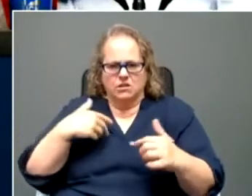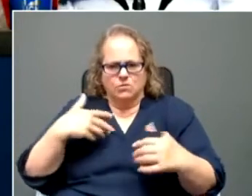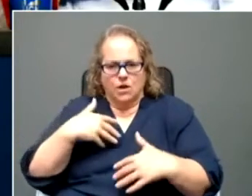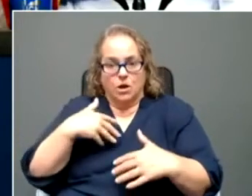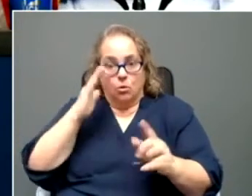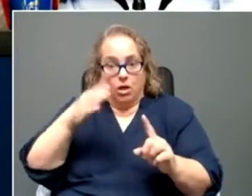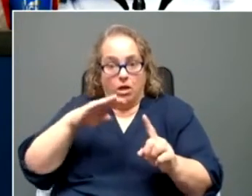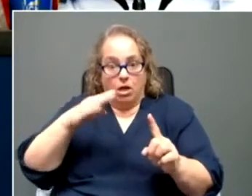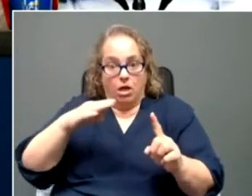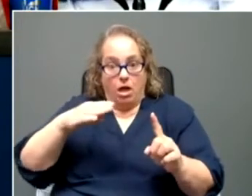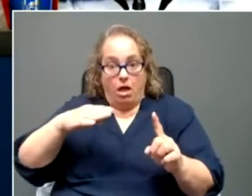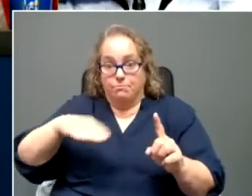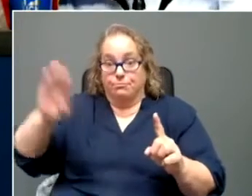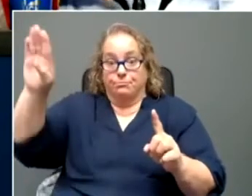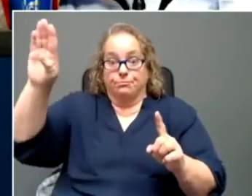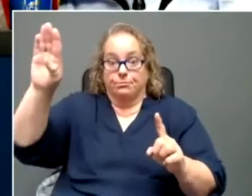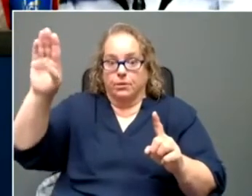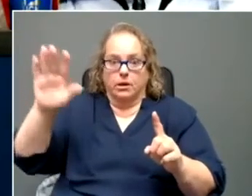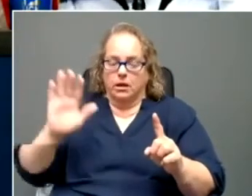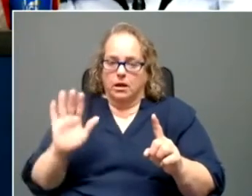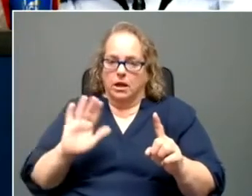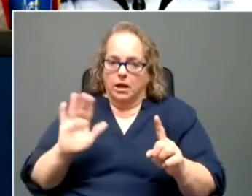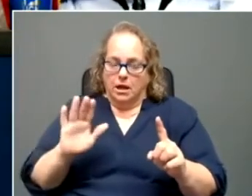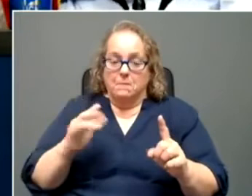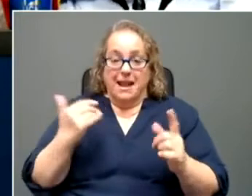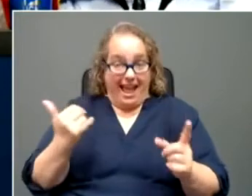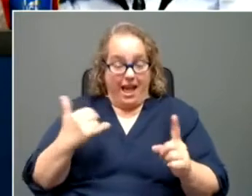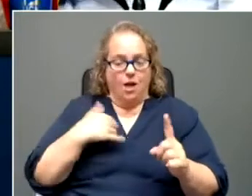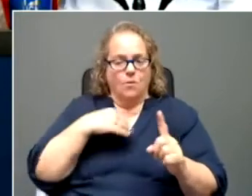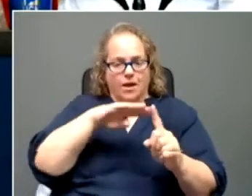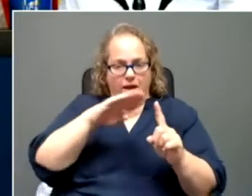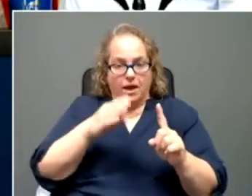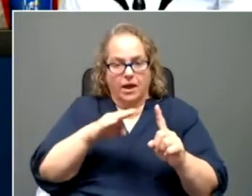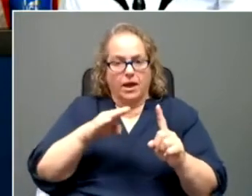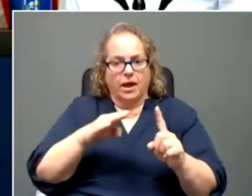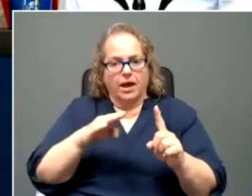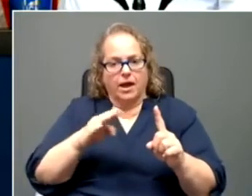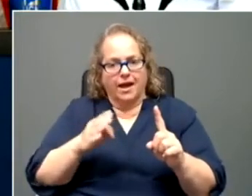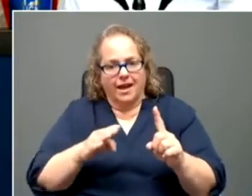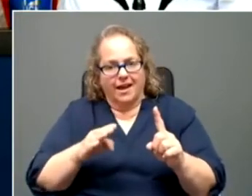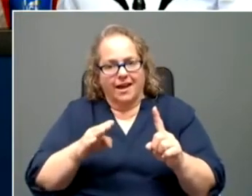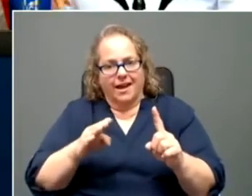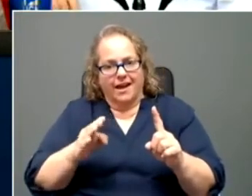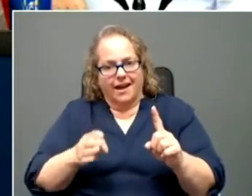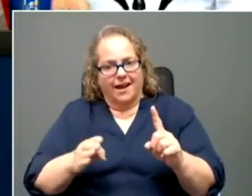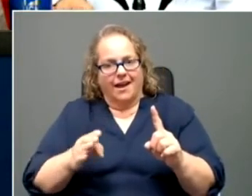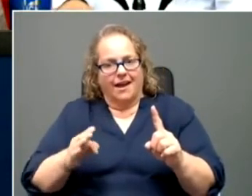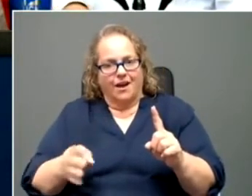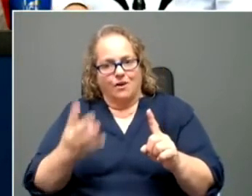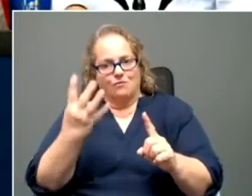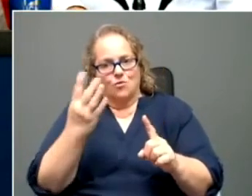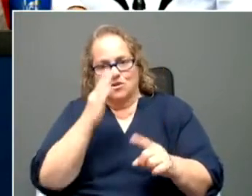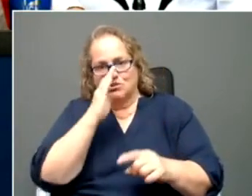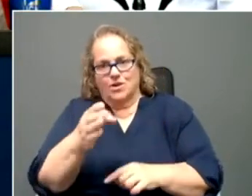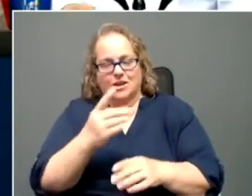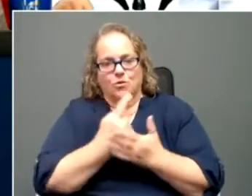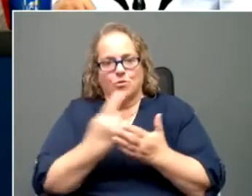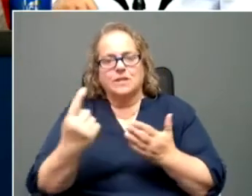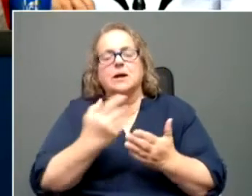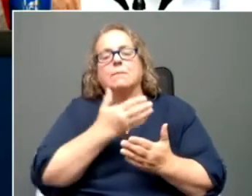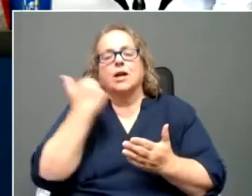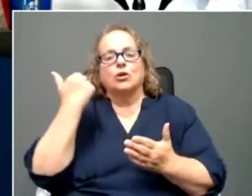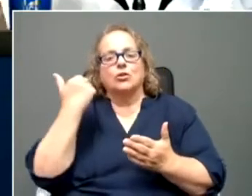again. And there was a point in time where people thought that that could happen. Uh, even better news, fourth straight week of declining COVID